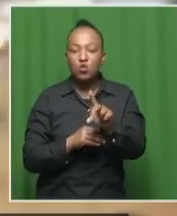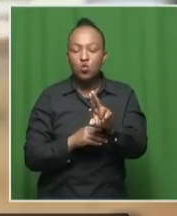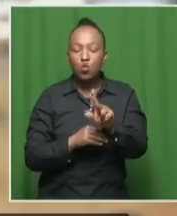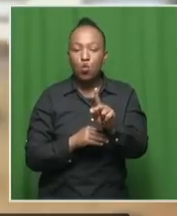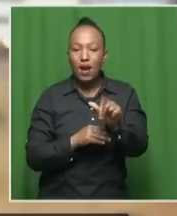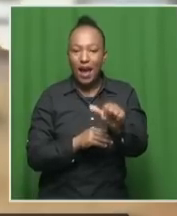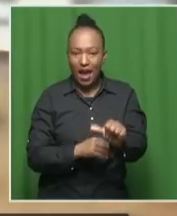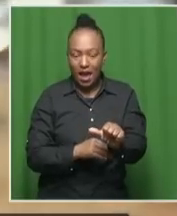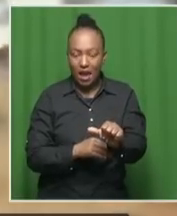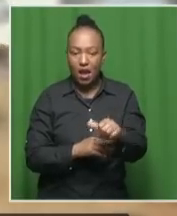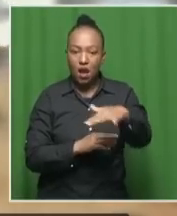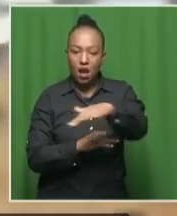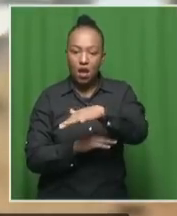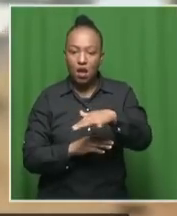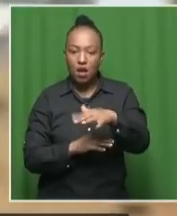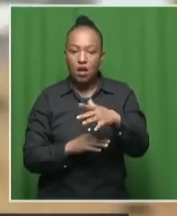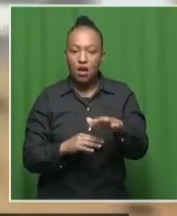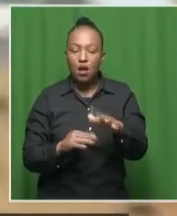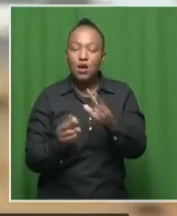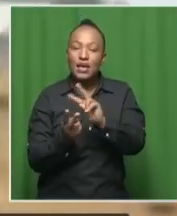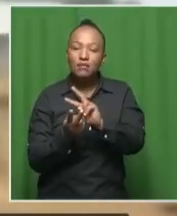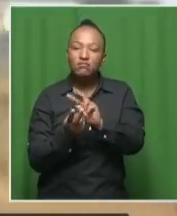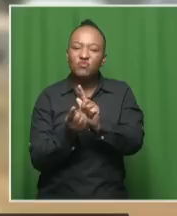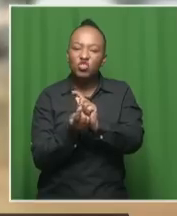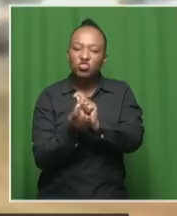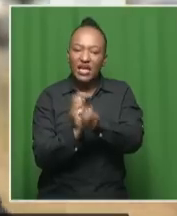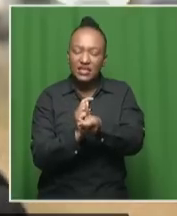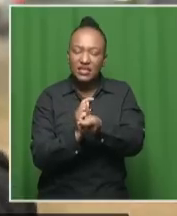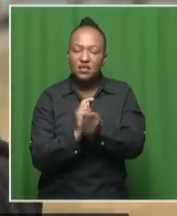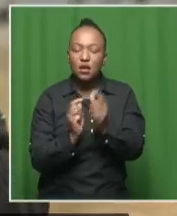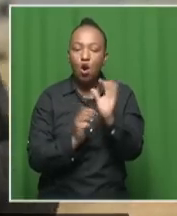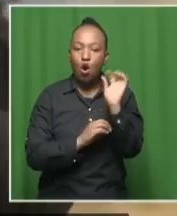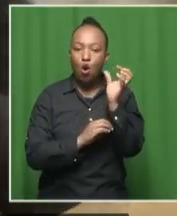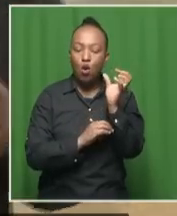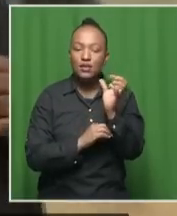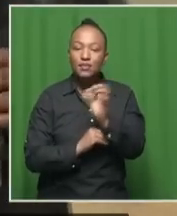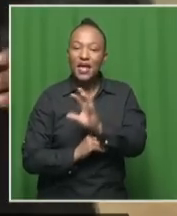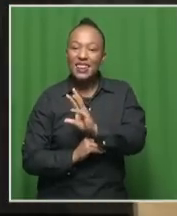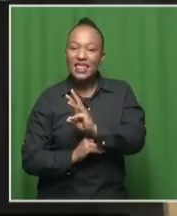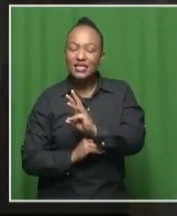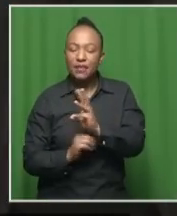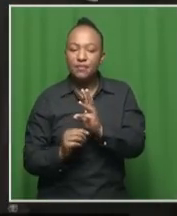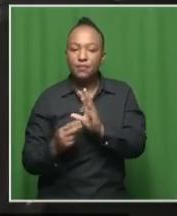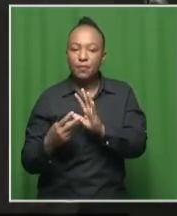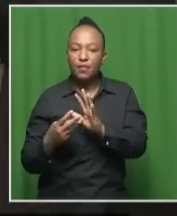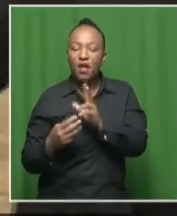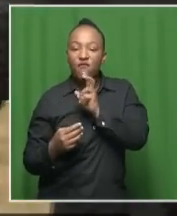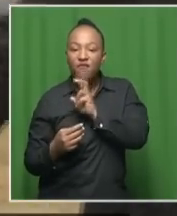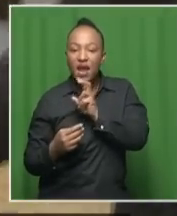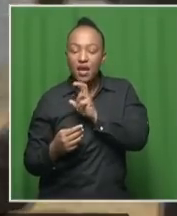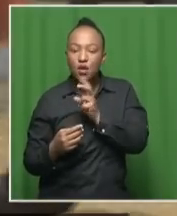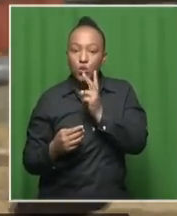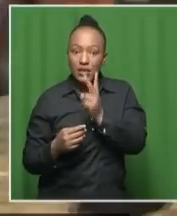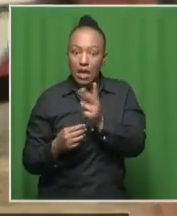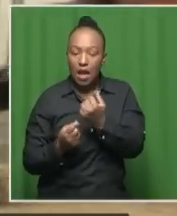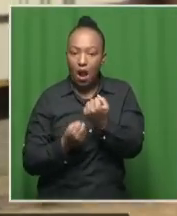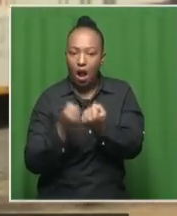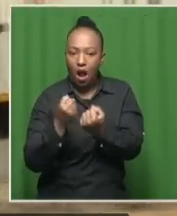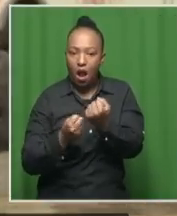where that dust is converted into gold. So, every Thursdays and Fridays, you've got cars lining up,